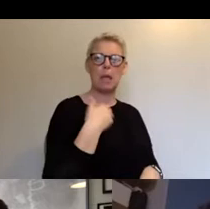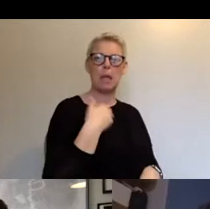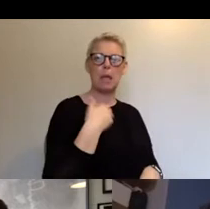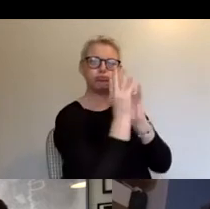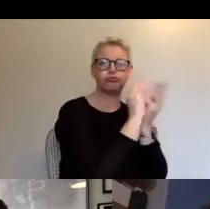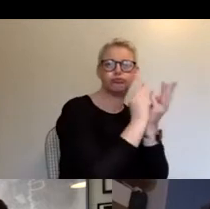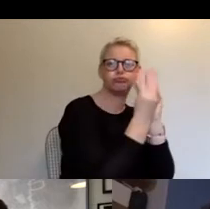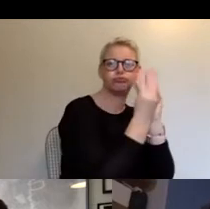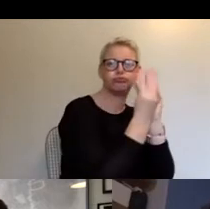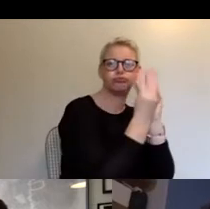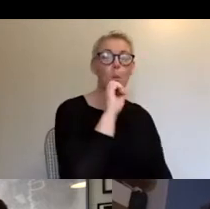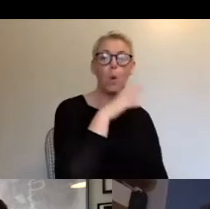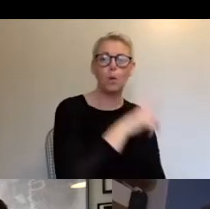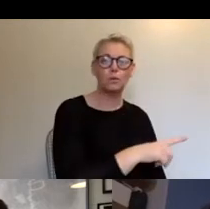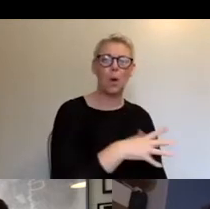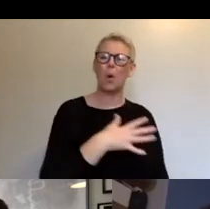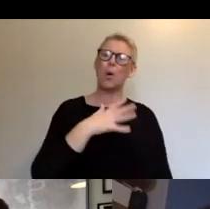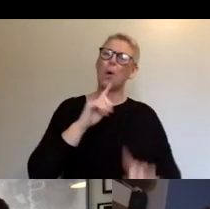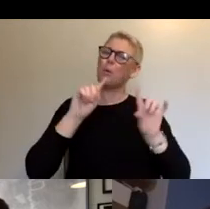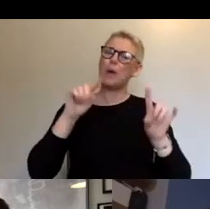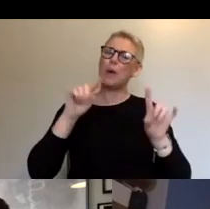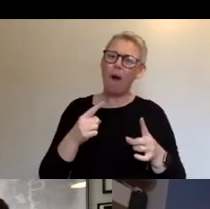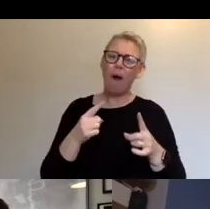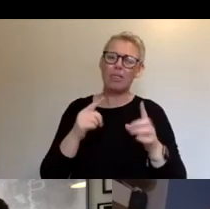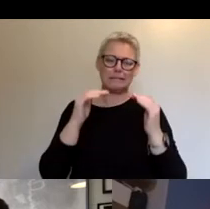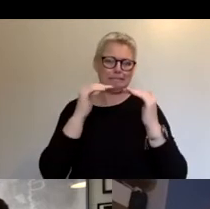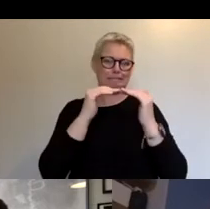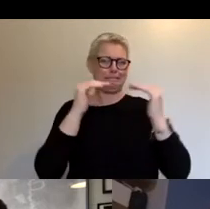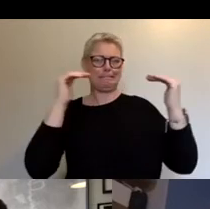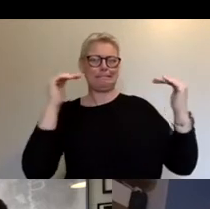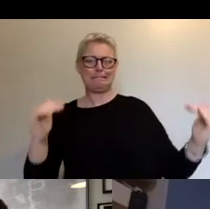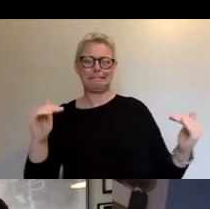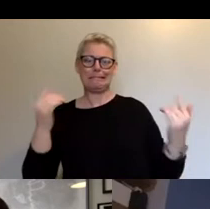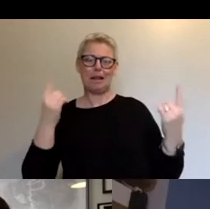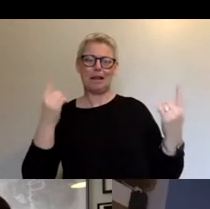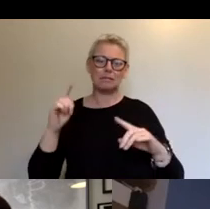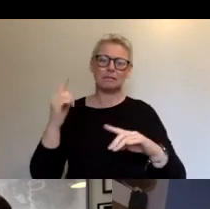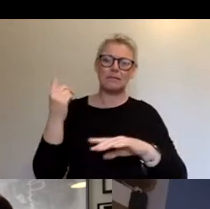So I worked with a guy who did our website a couple of years ago.